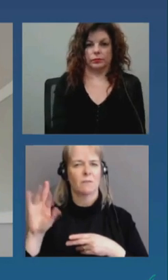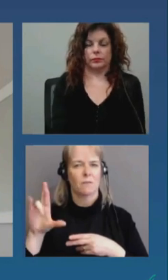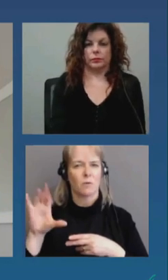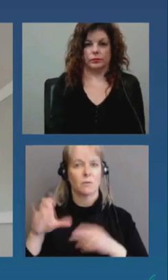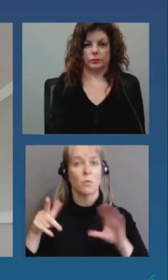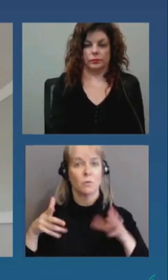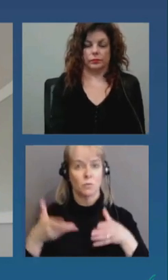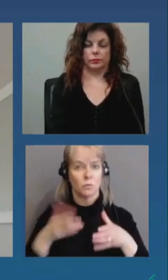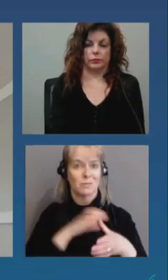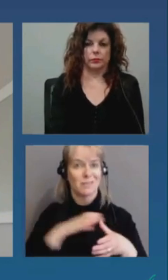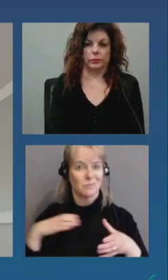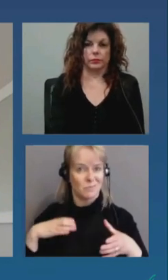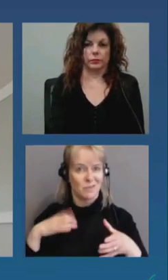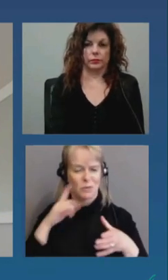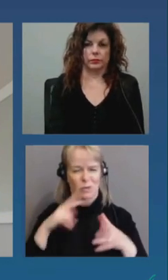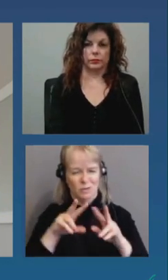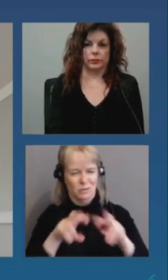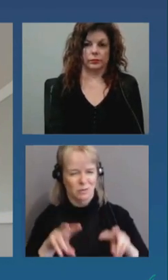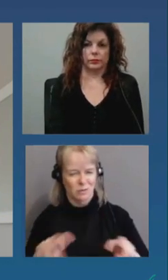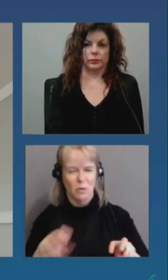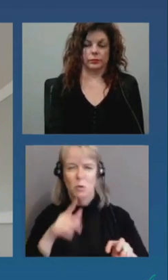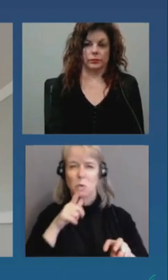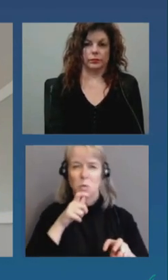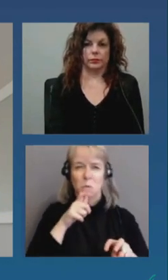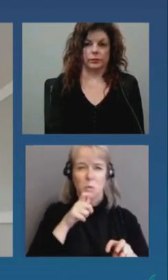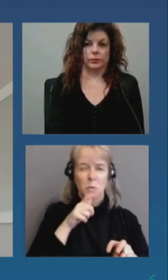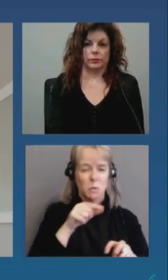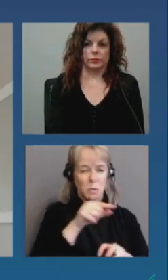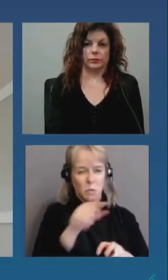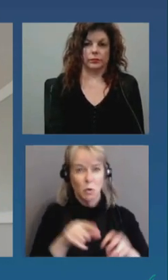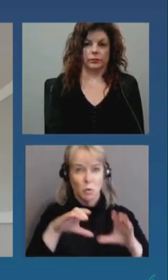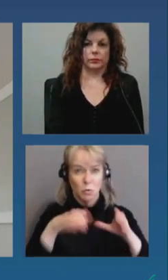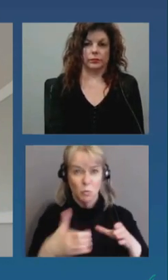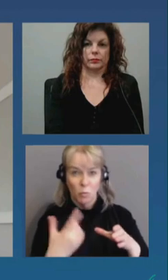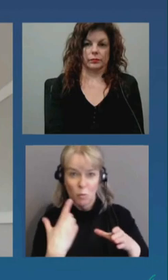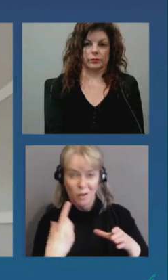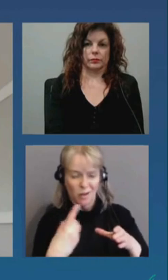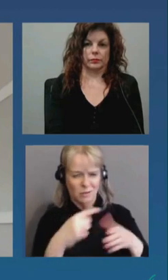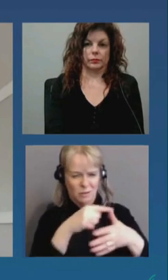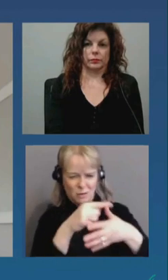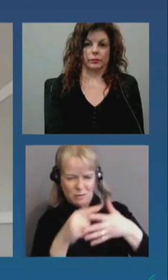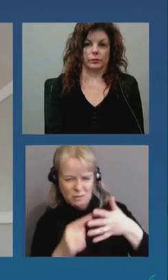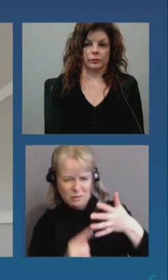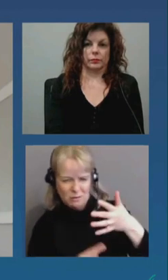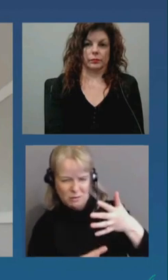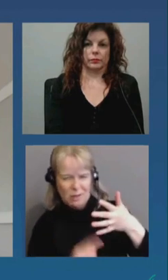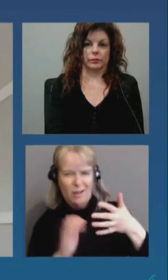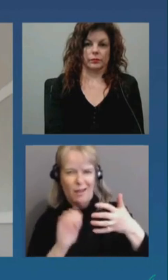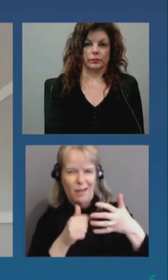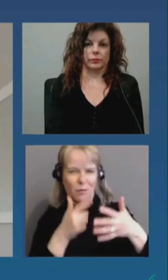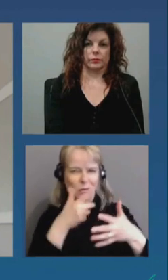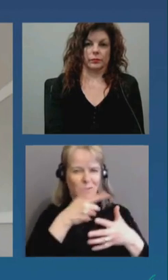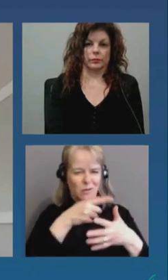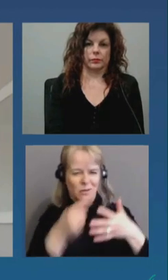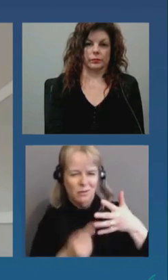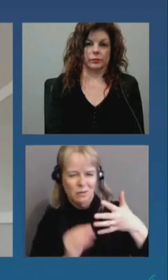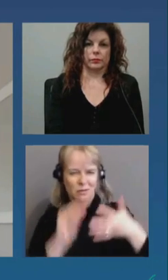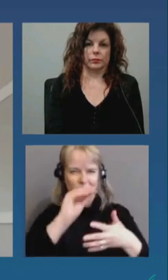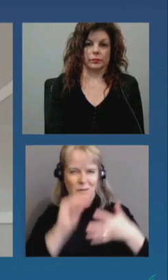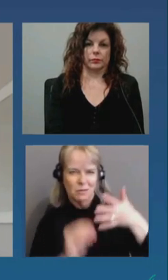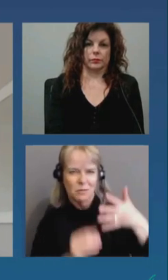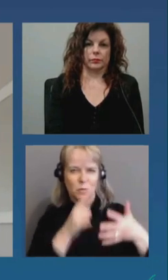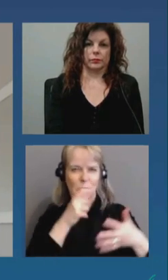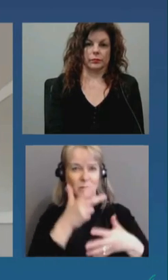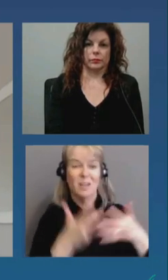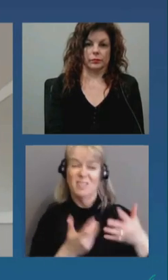and bring some sequencing to that group because there are many many many people in those categories